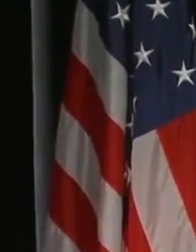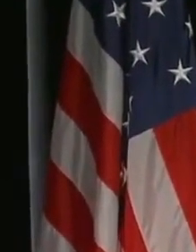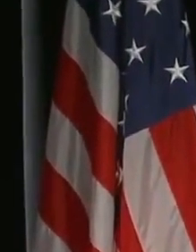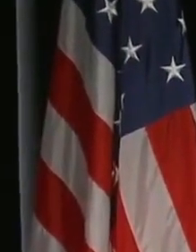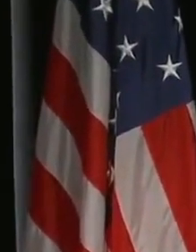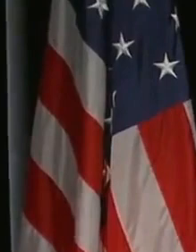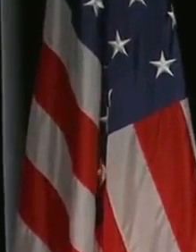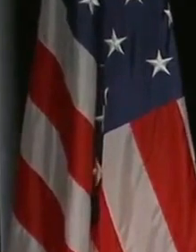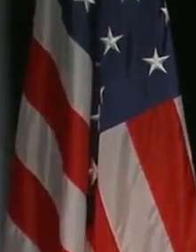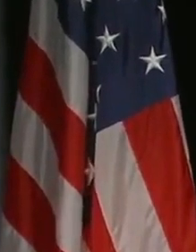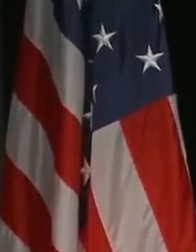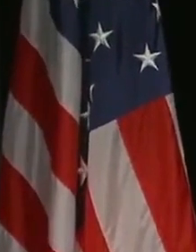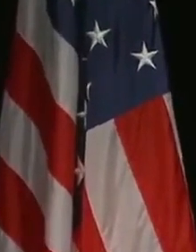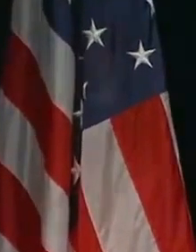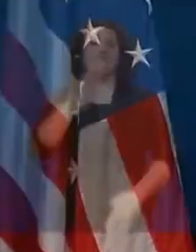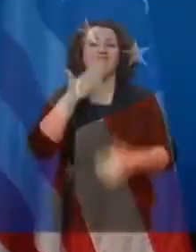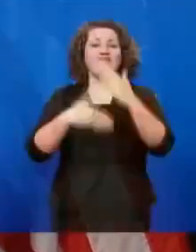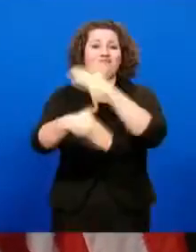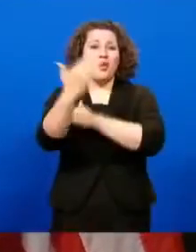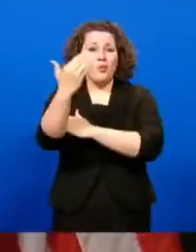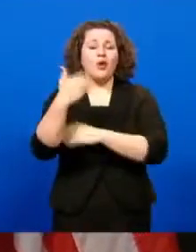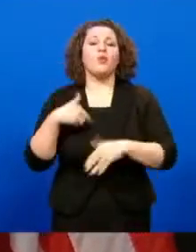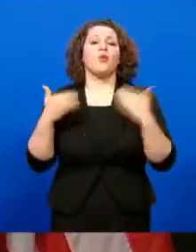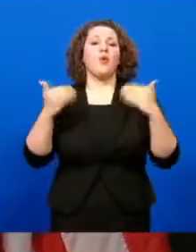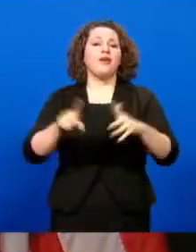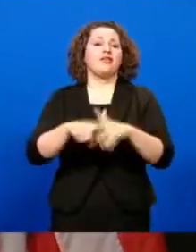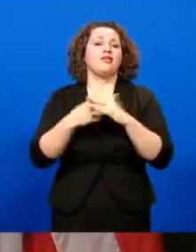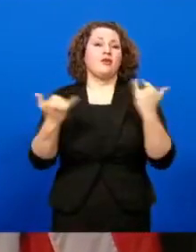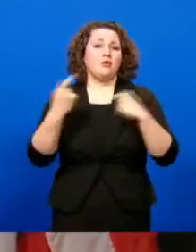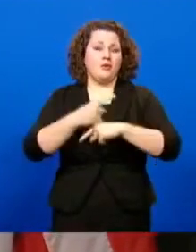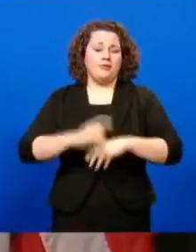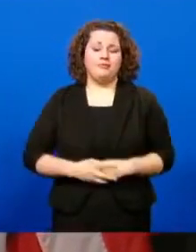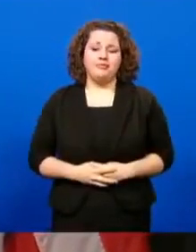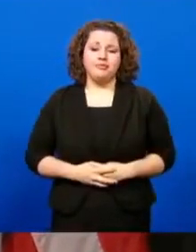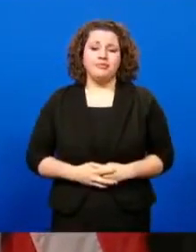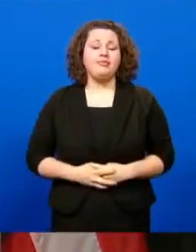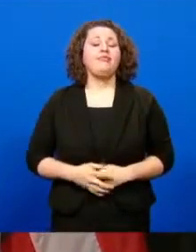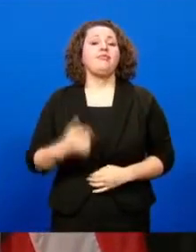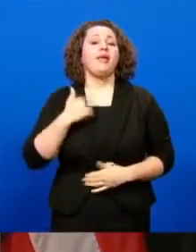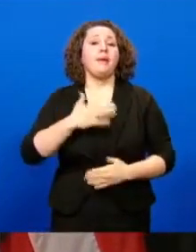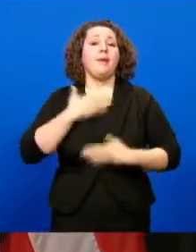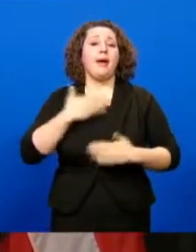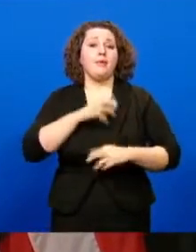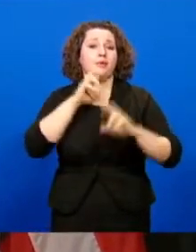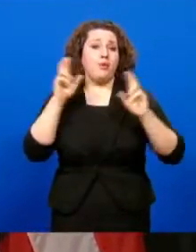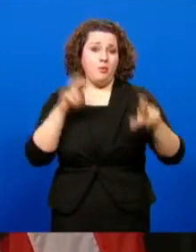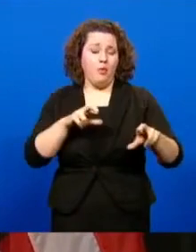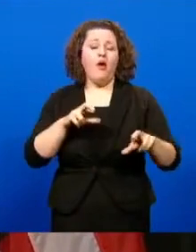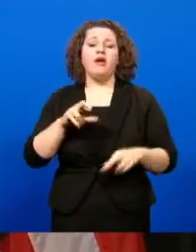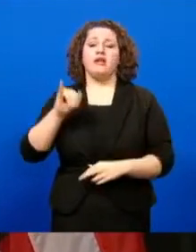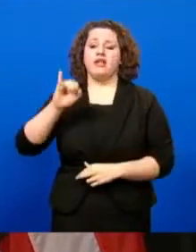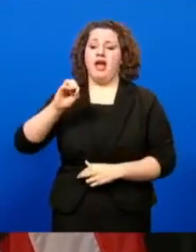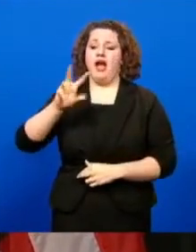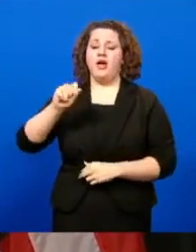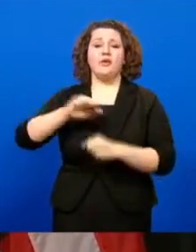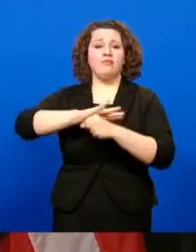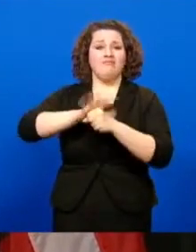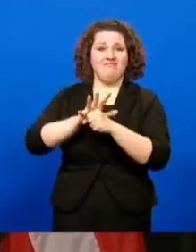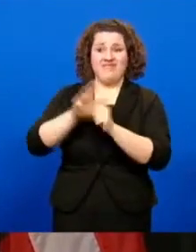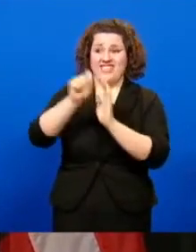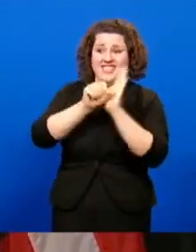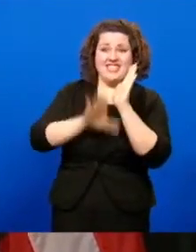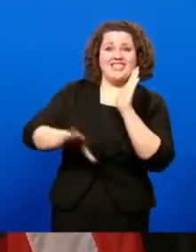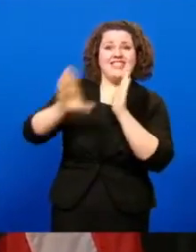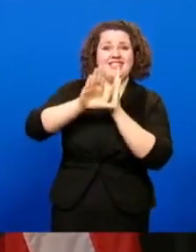Okay. Well, good morning. We'll go ahead and get started. I am pleased to report that Iowa's COVID-19 statewide